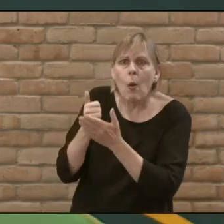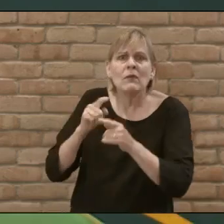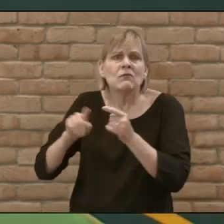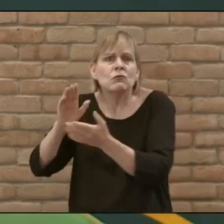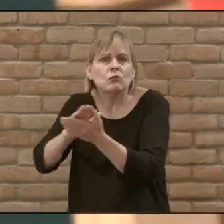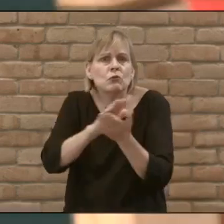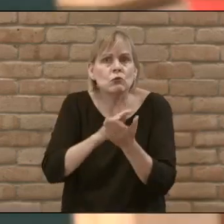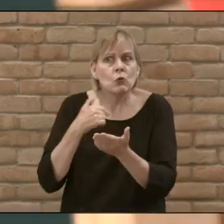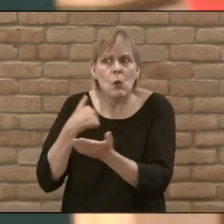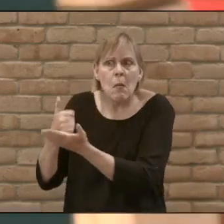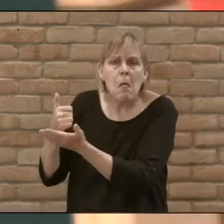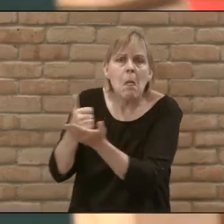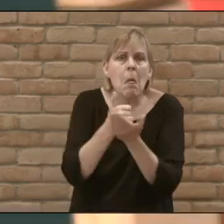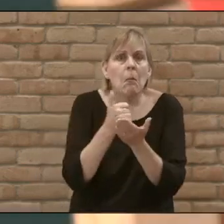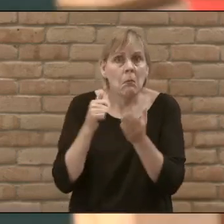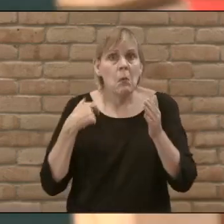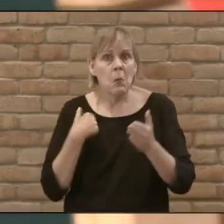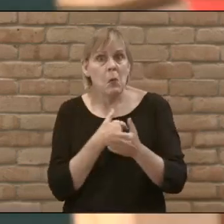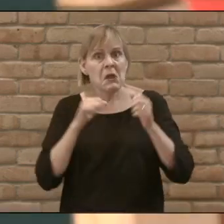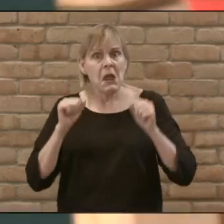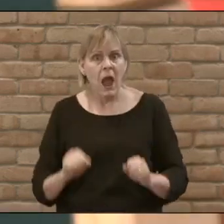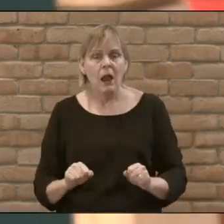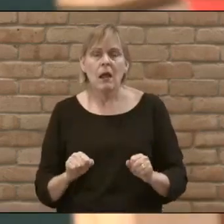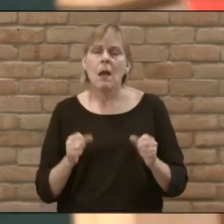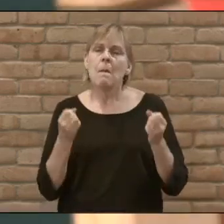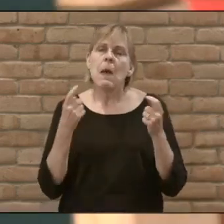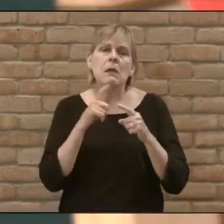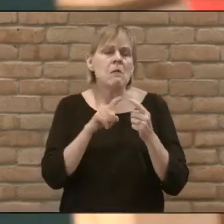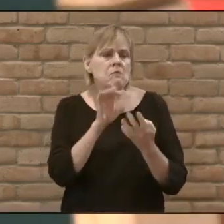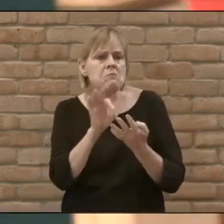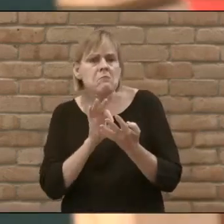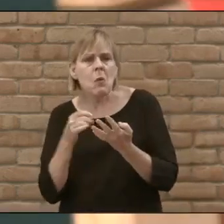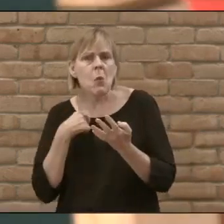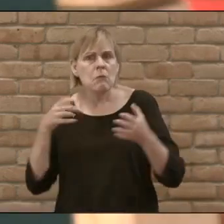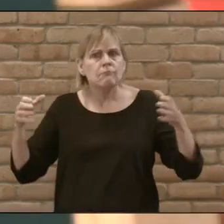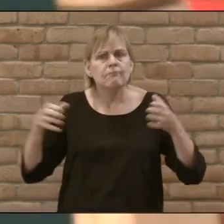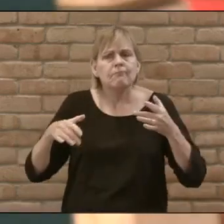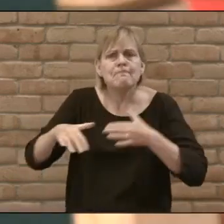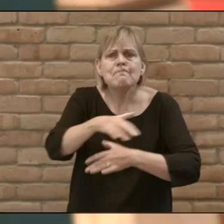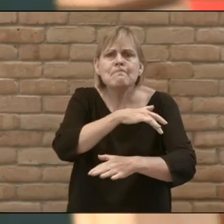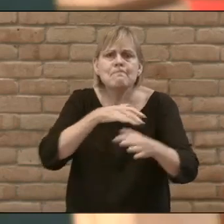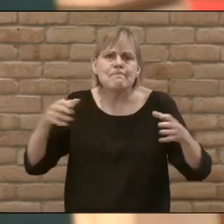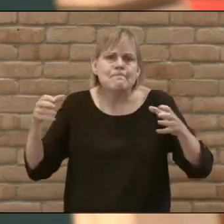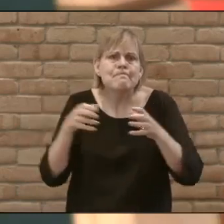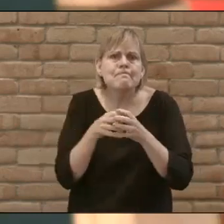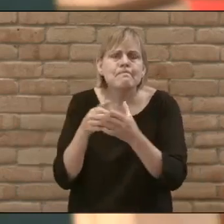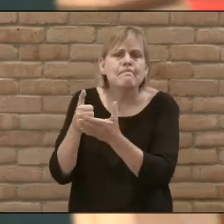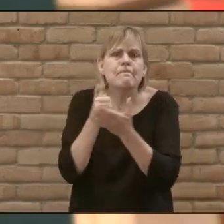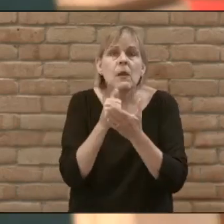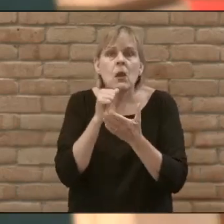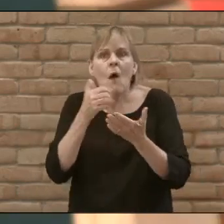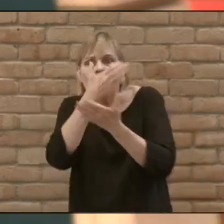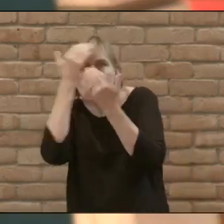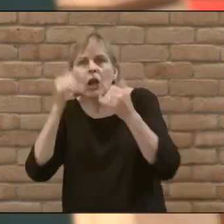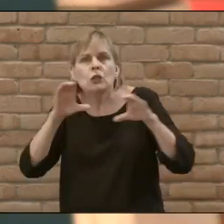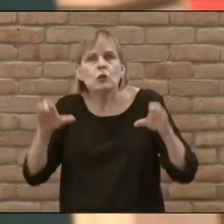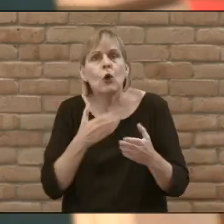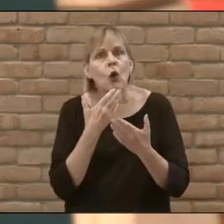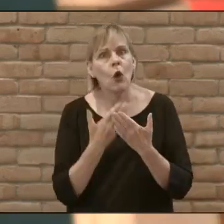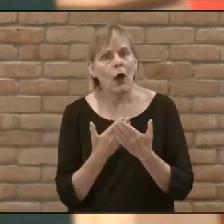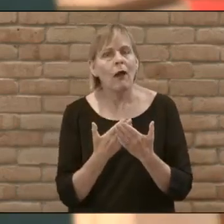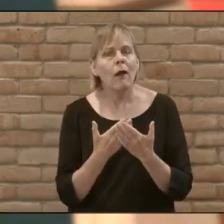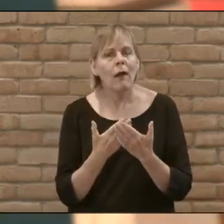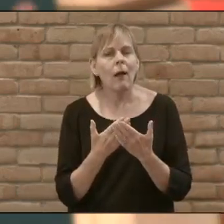schools But there are all kinds of ways That we come together as a body To not forget to do good